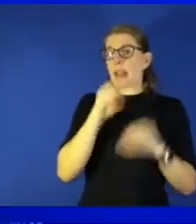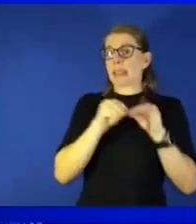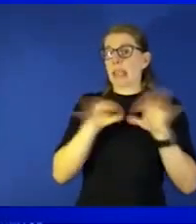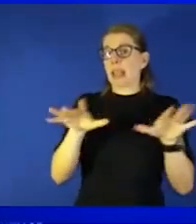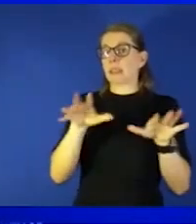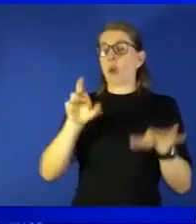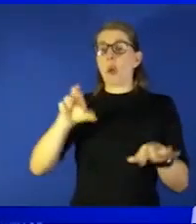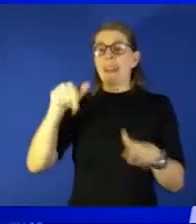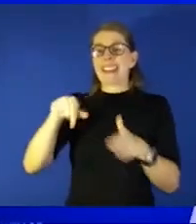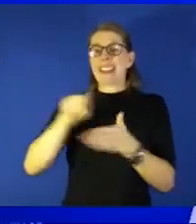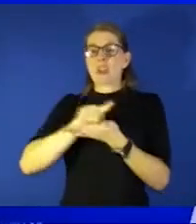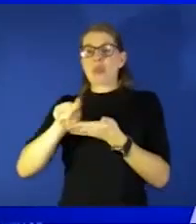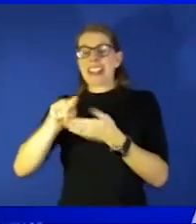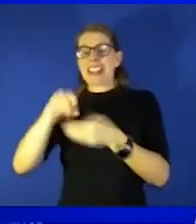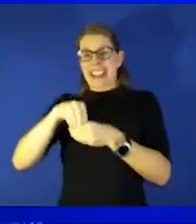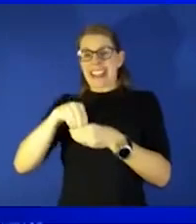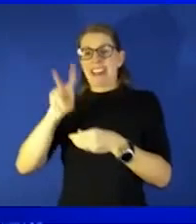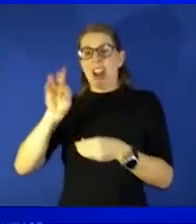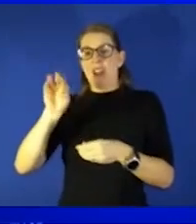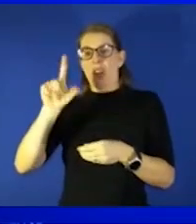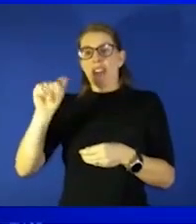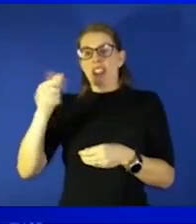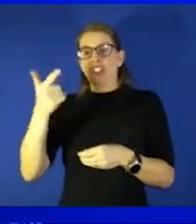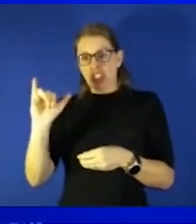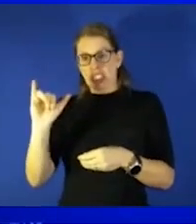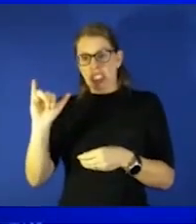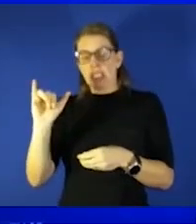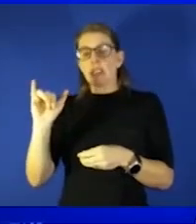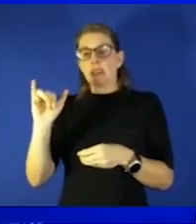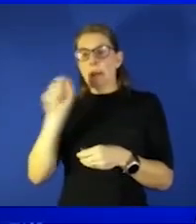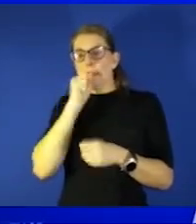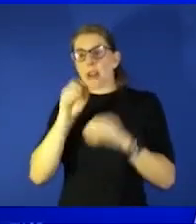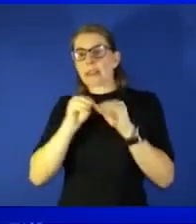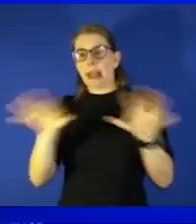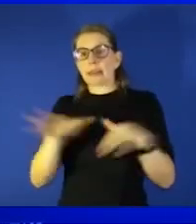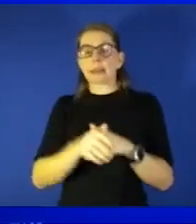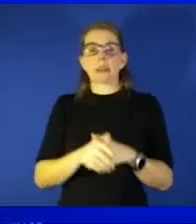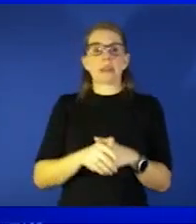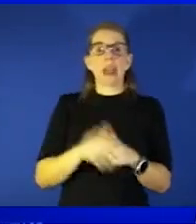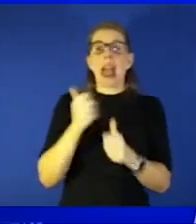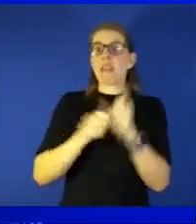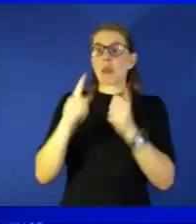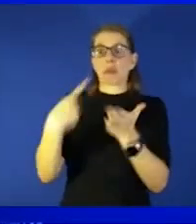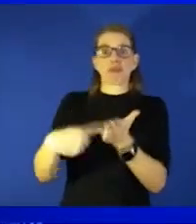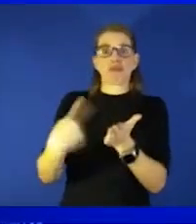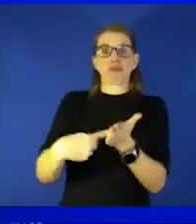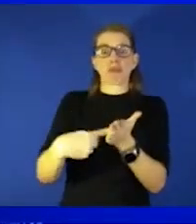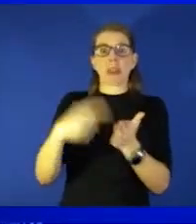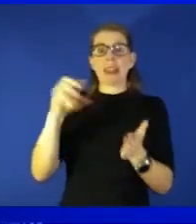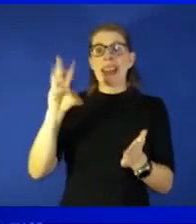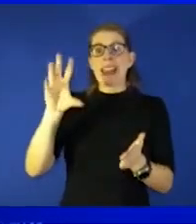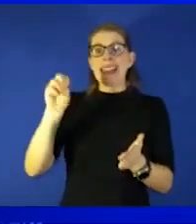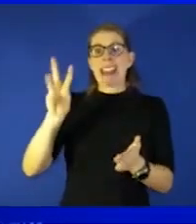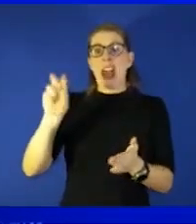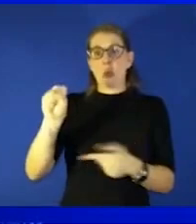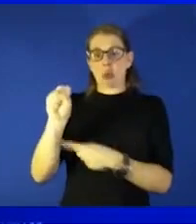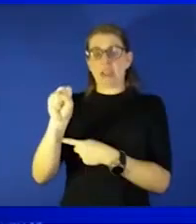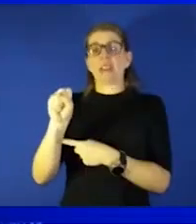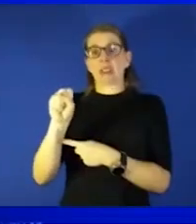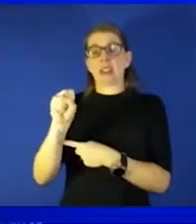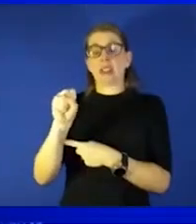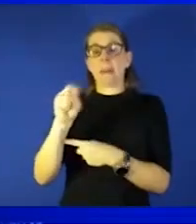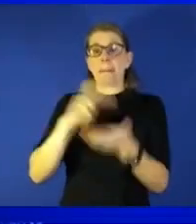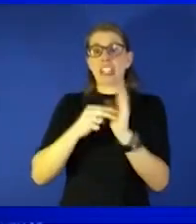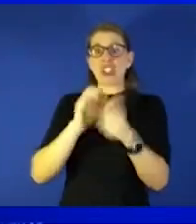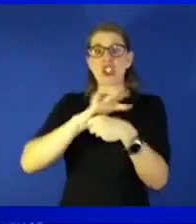have to deal with human behavior we have seen people just as you talked about everybody does have cows now COVID weariness syndrome we don't want to be wearing